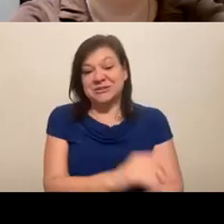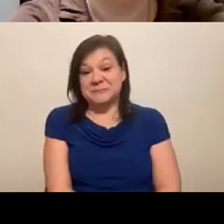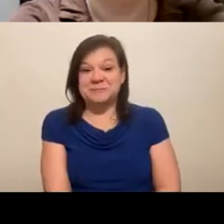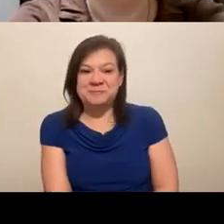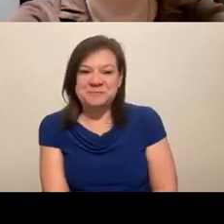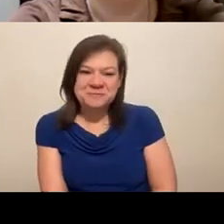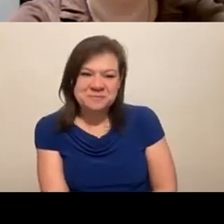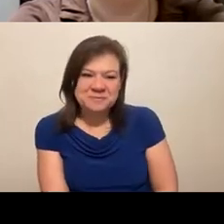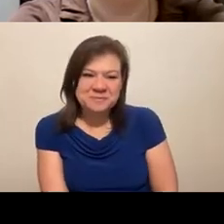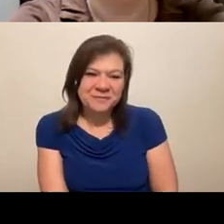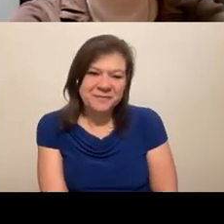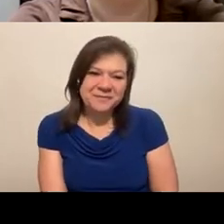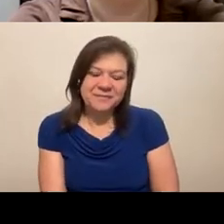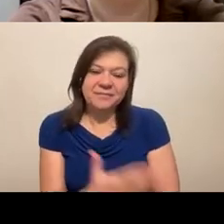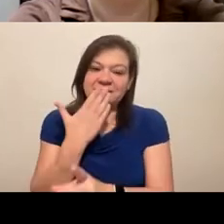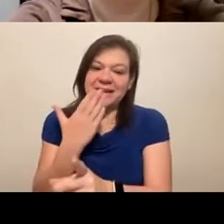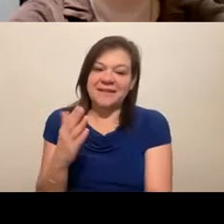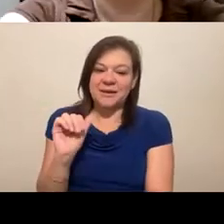Thank you. Thank you, Annie.